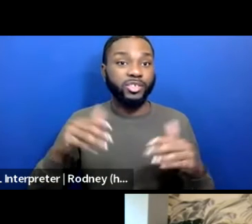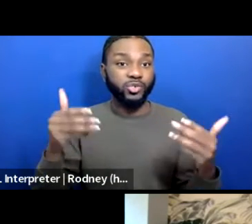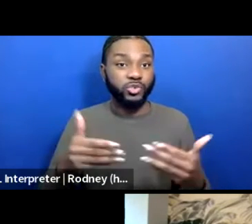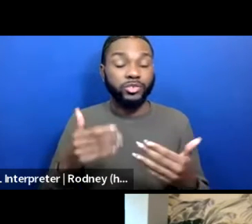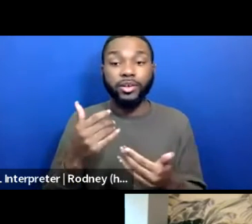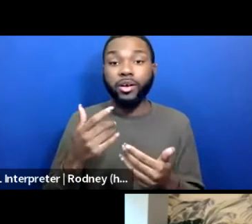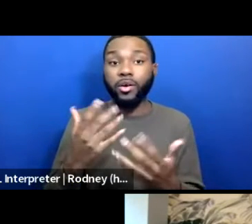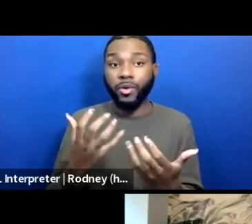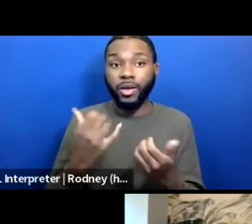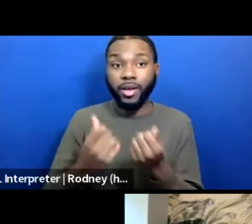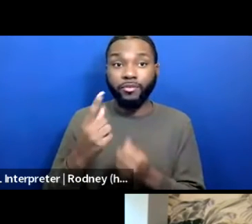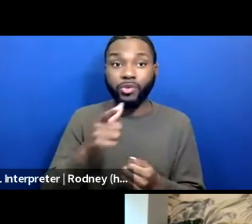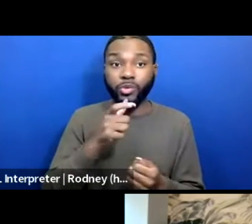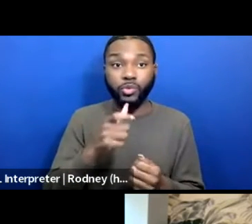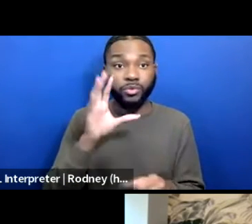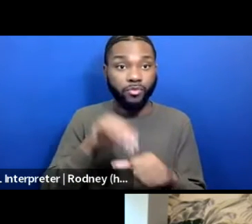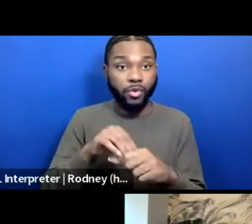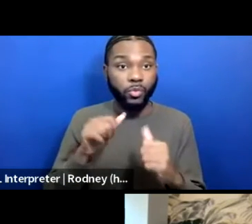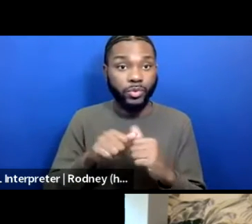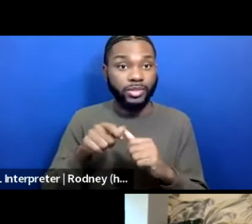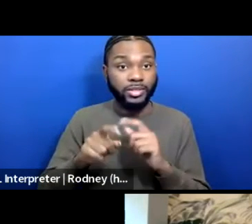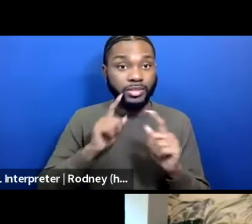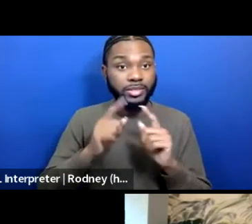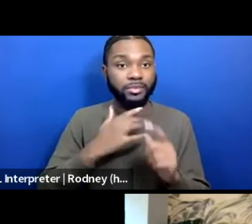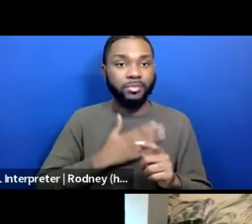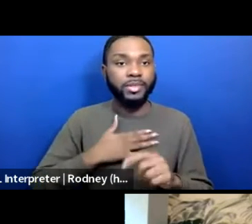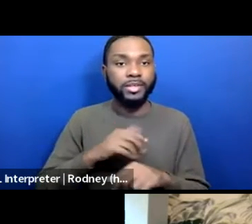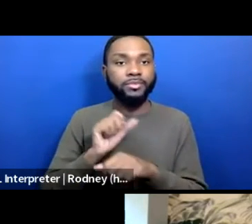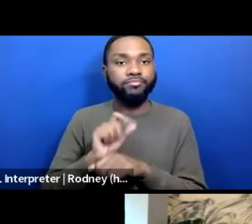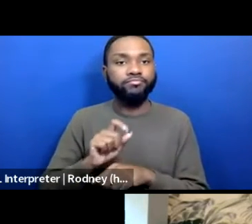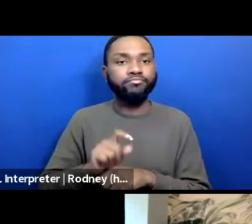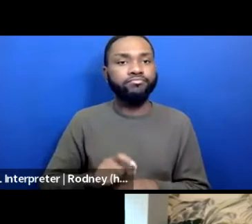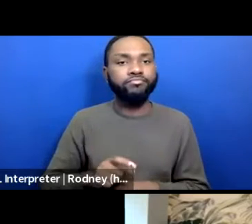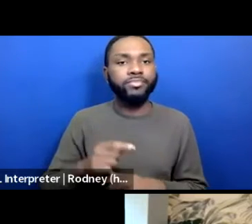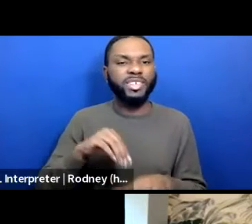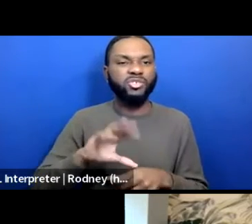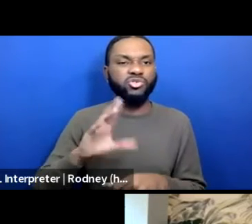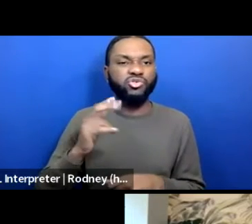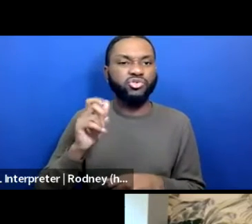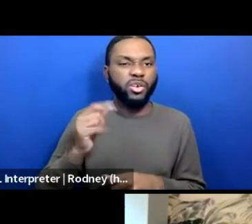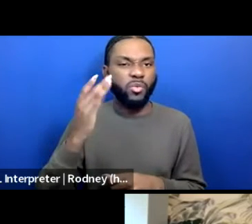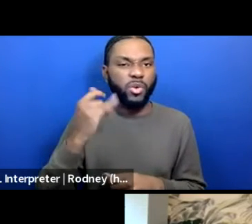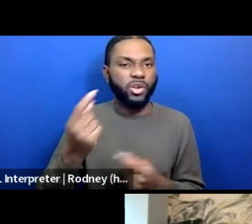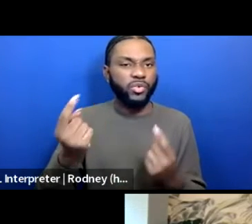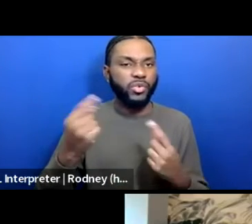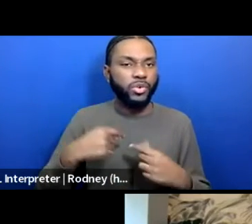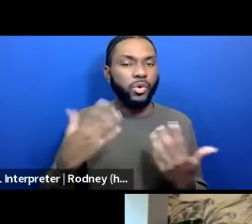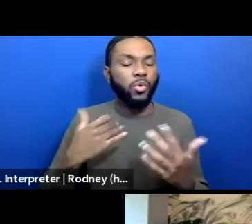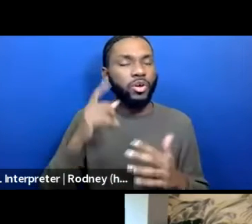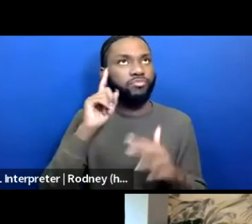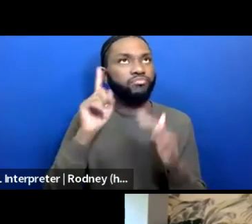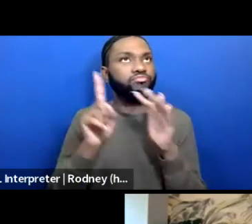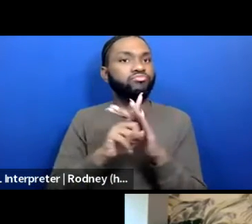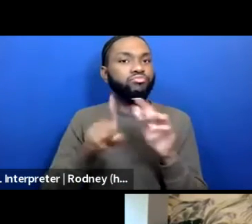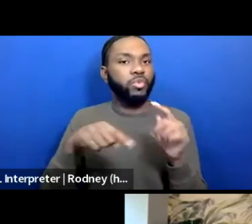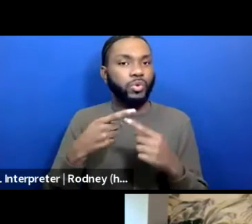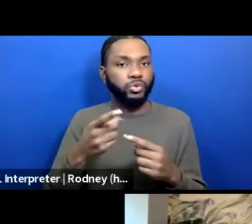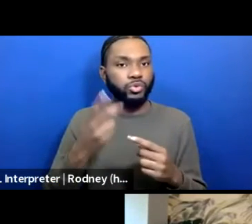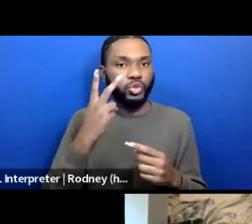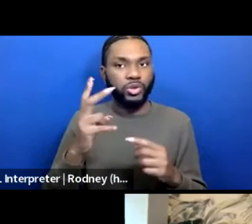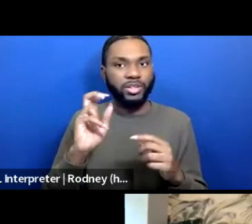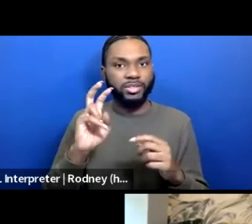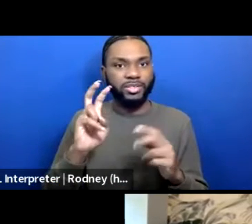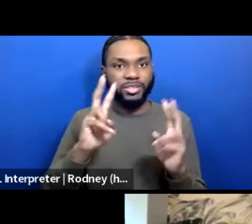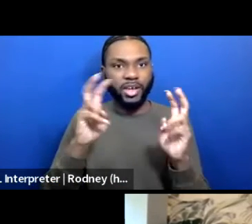in this session to please drop into the chat why you're here. What came to mind when you saw the title of this session?